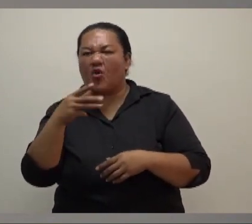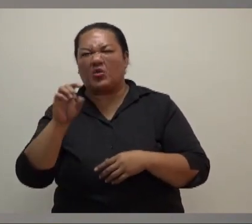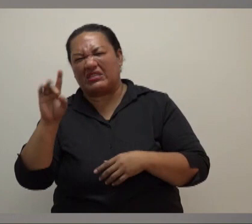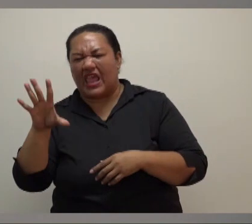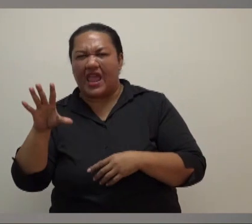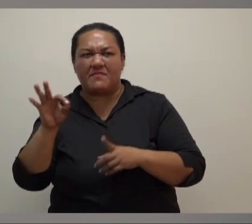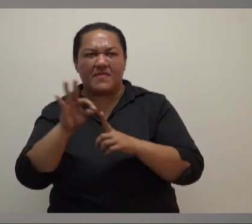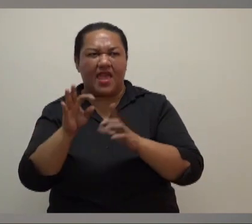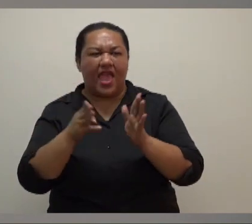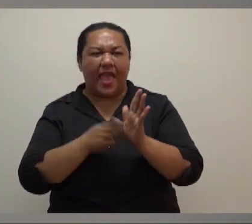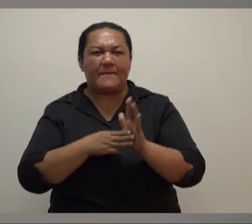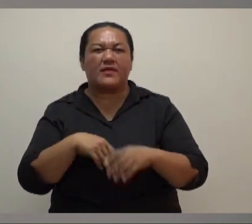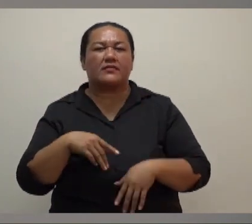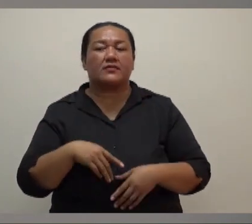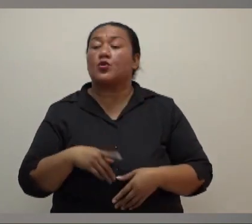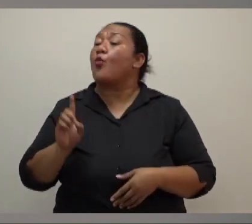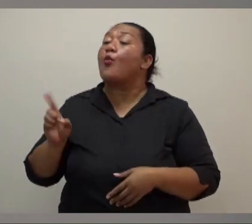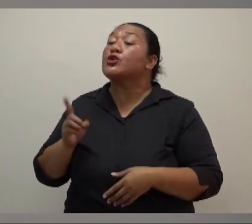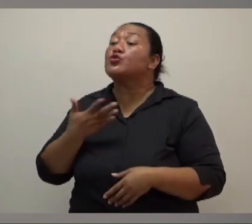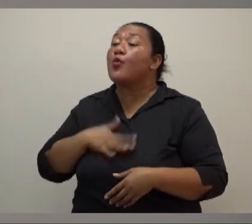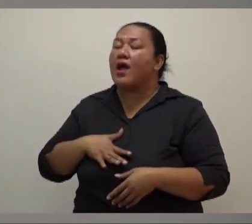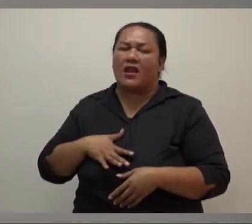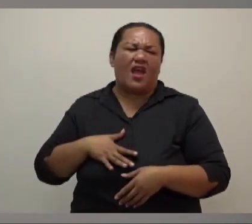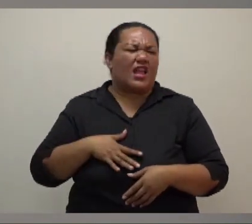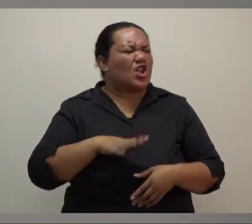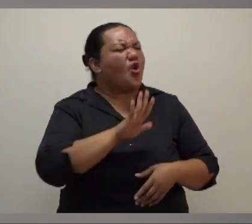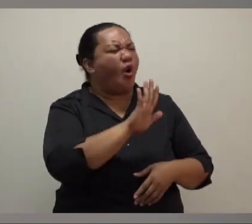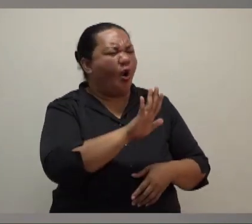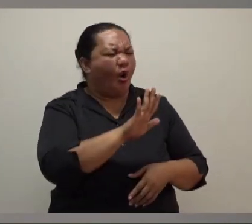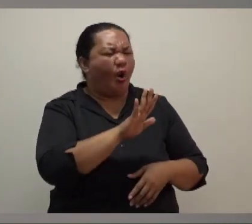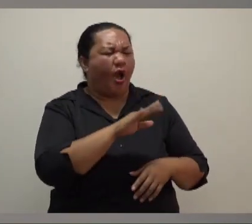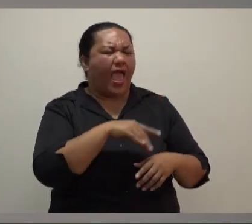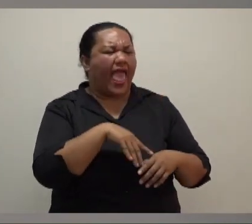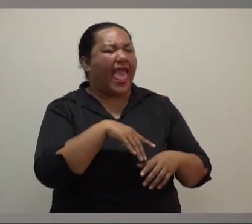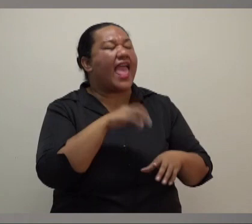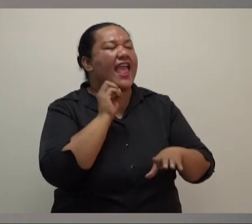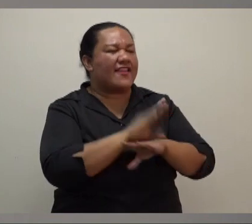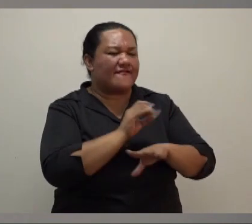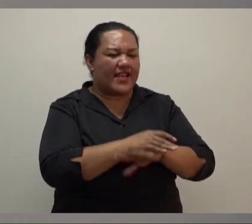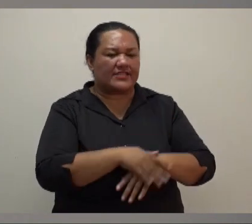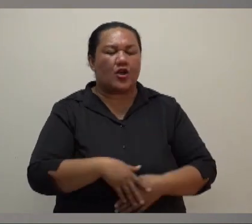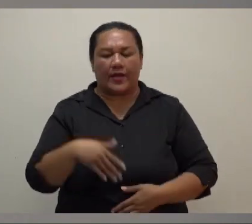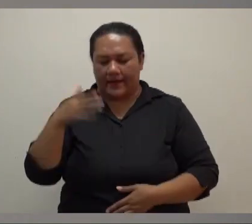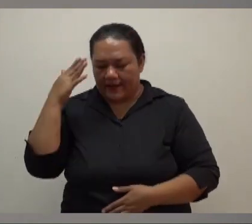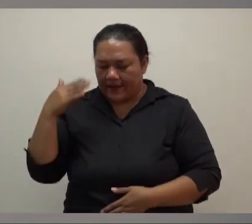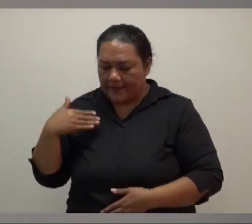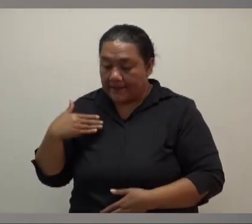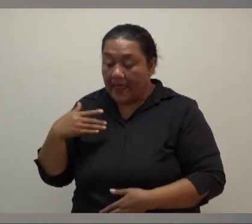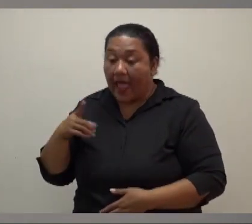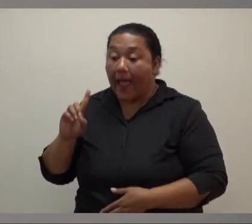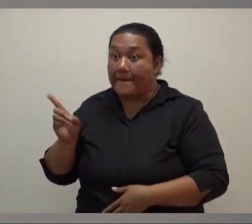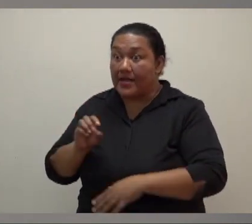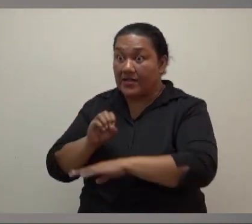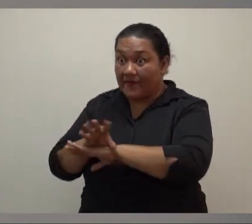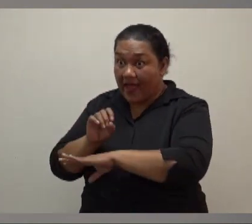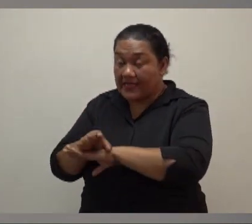Your advice to people who still think that it's not a... Please listen to the advice on radio. The ministry, responsible ministry,